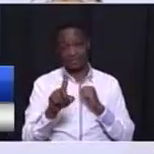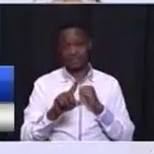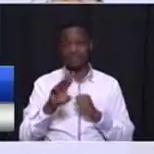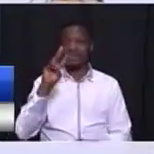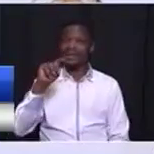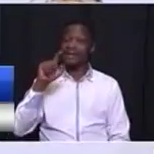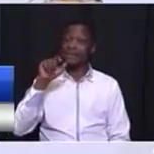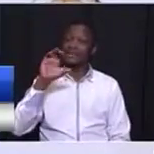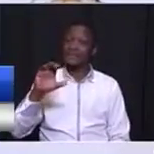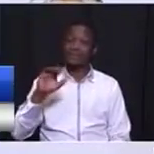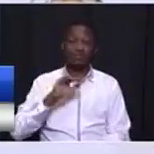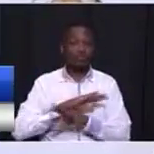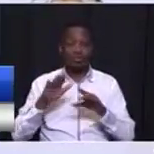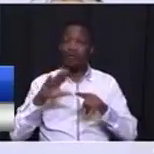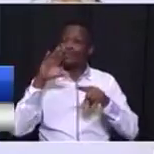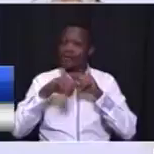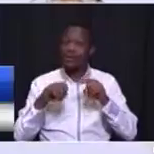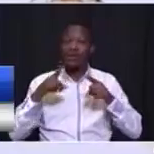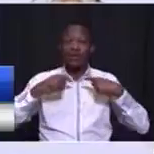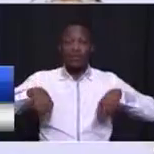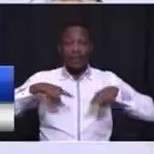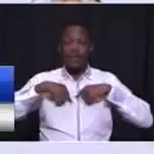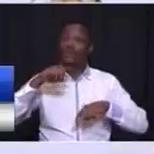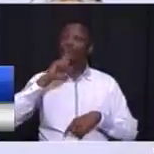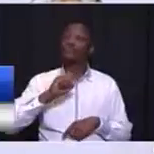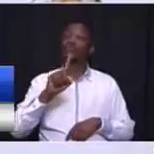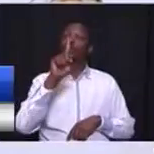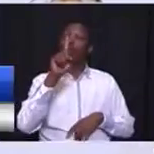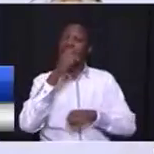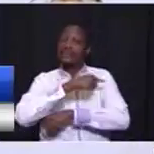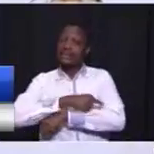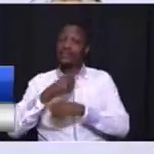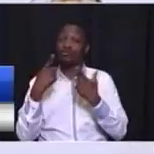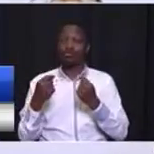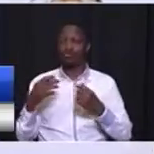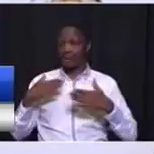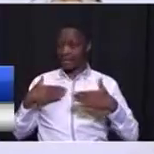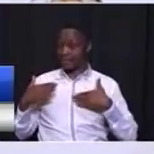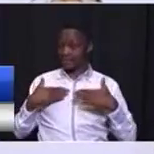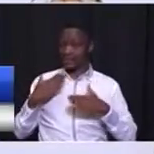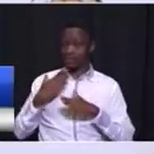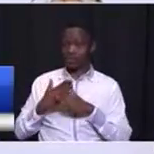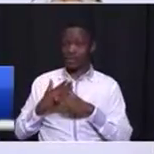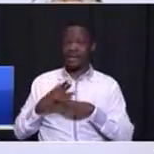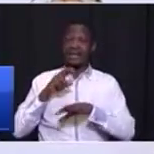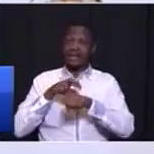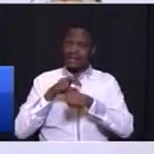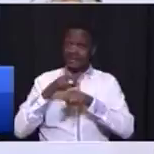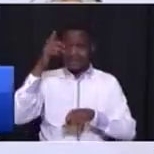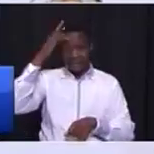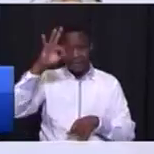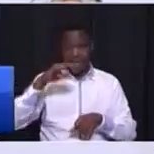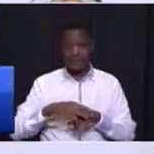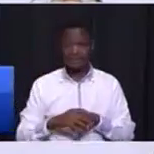MECs you are not going to be found we will use only one day to do administrative work necessary in government